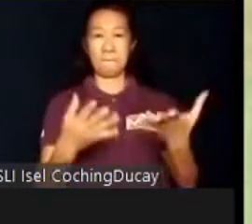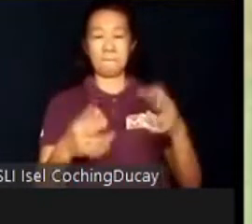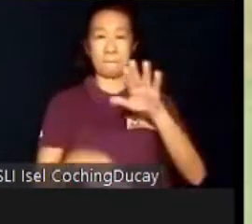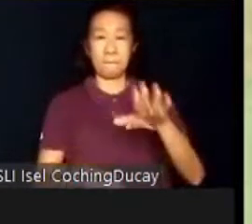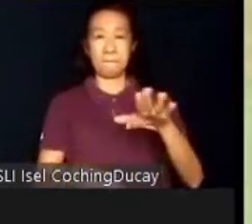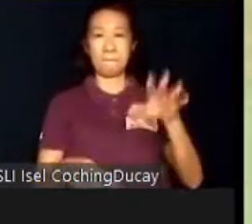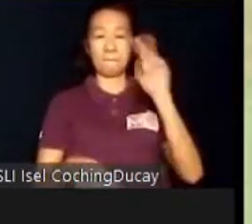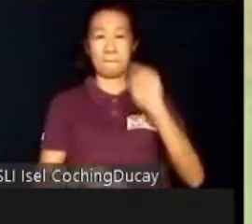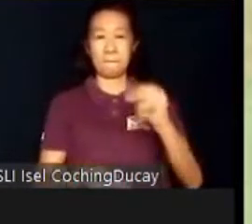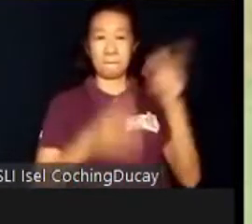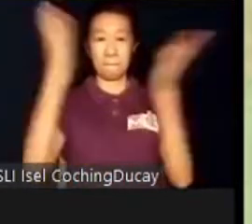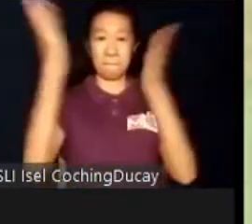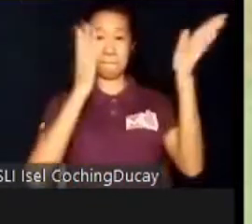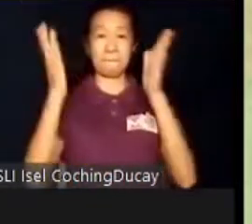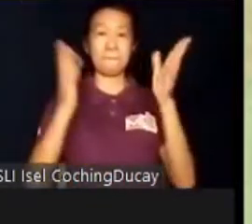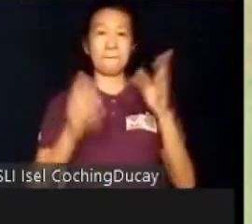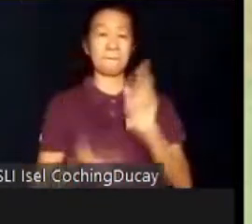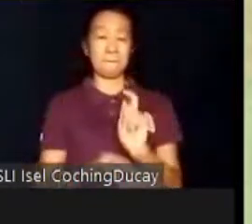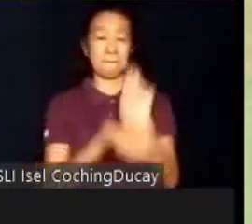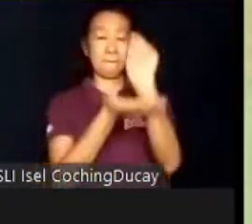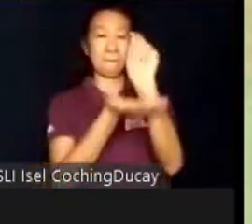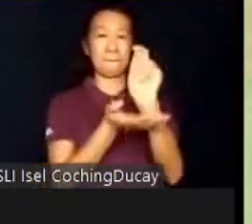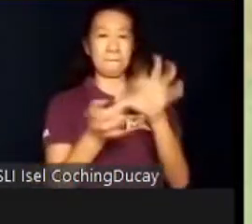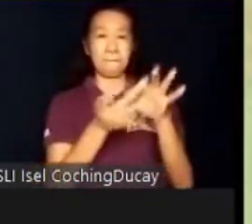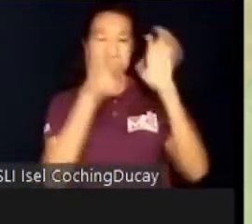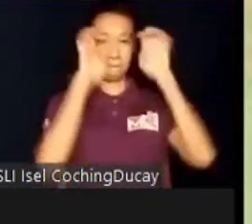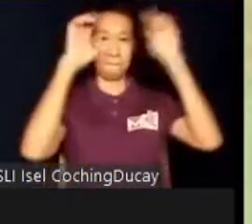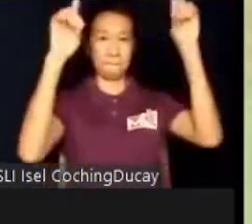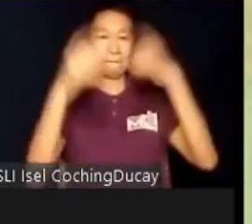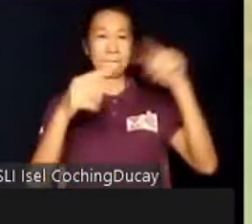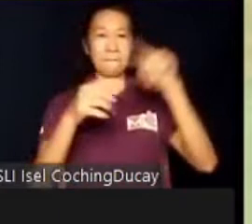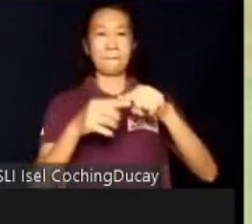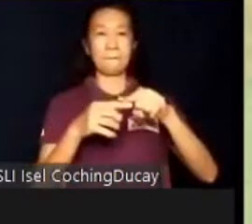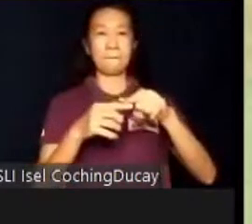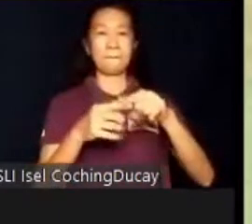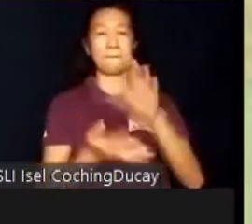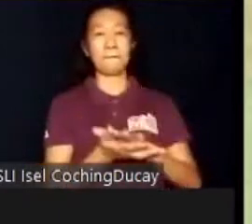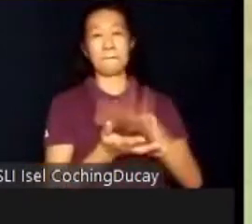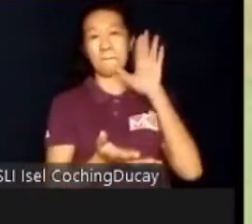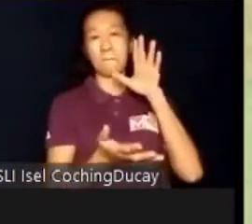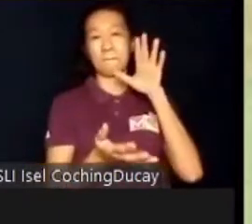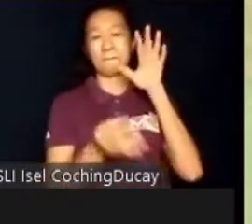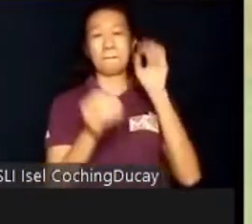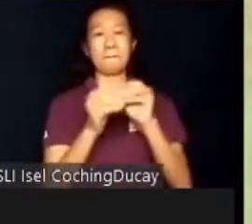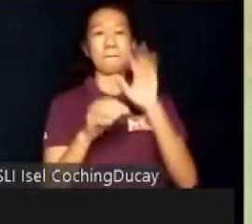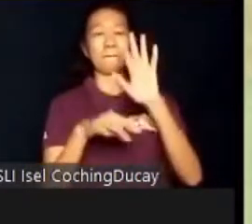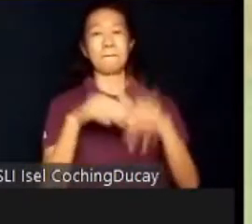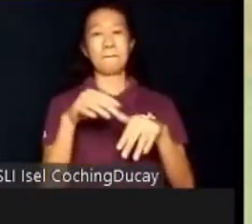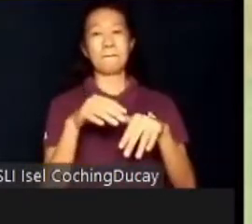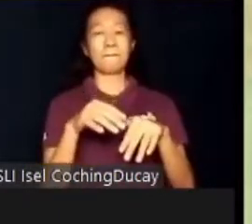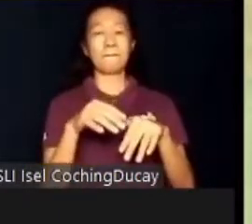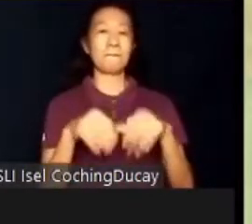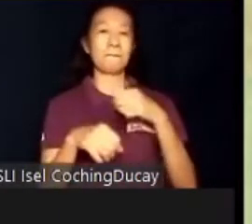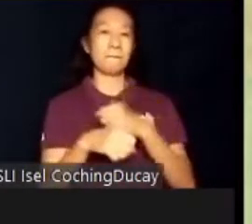services such as therapy and special education when these cost more than what their whole family makes?